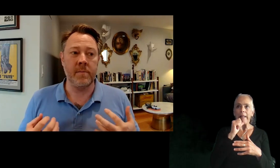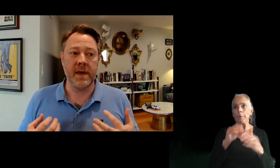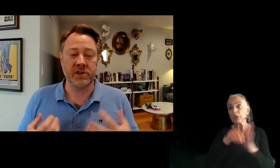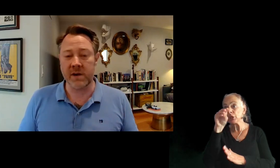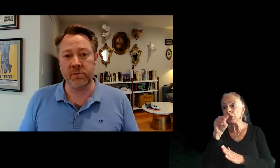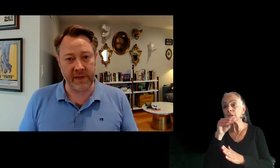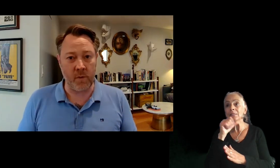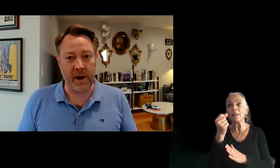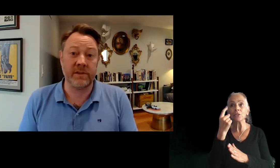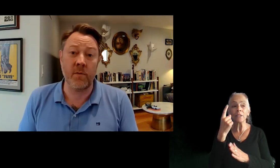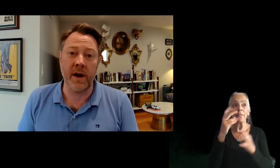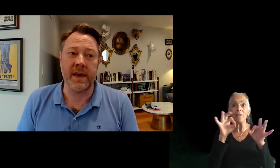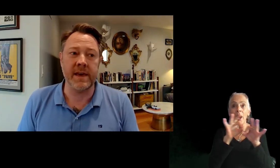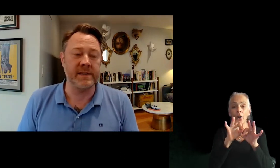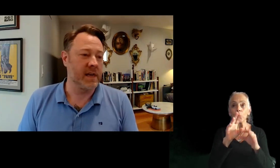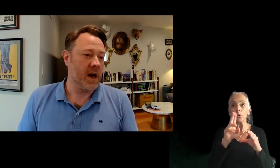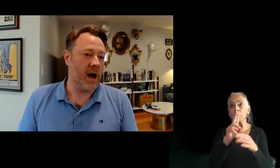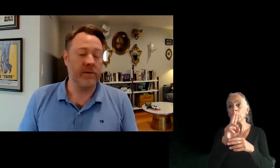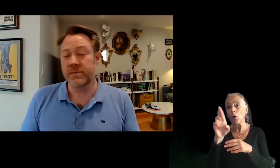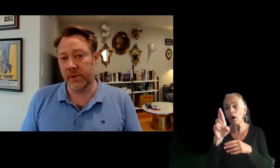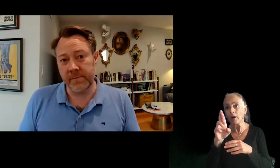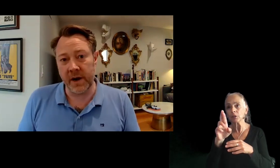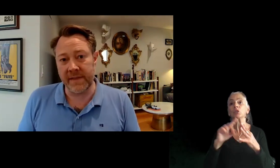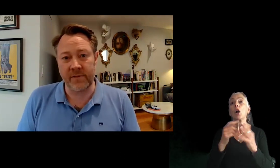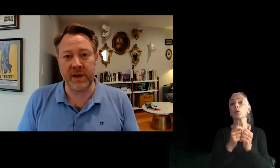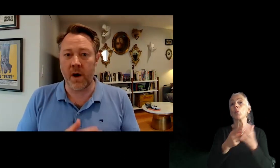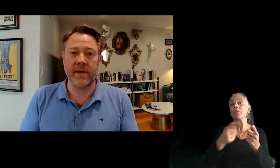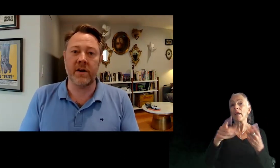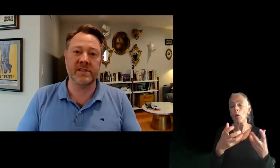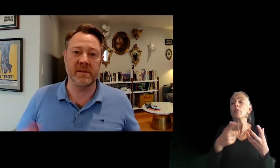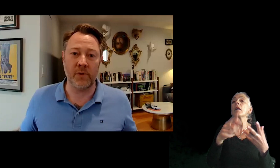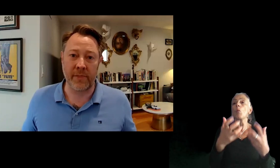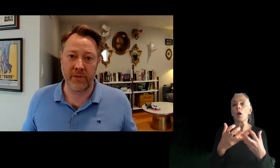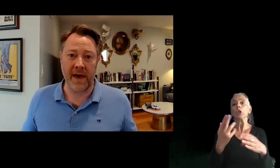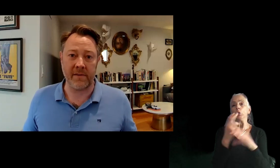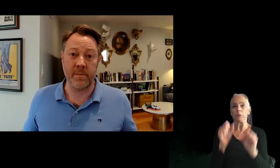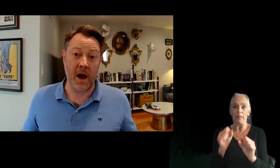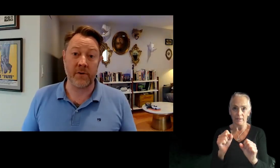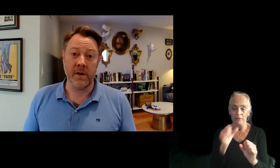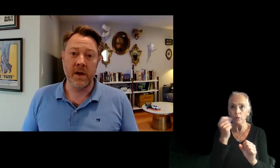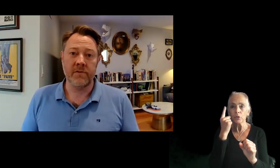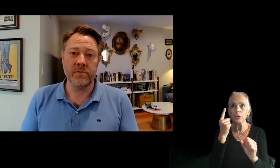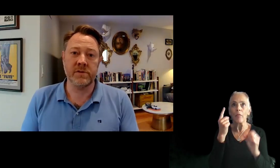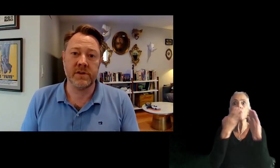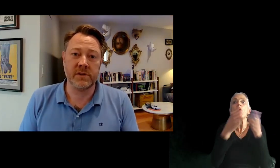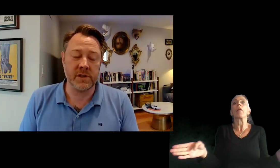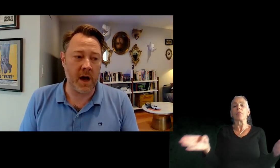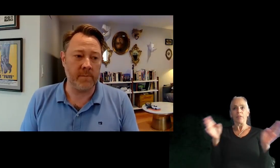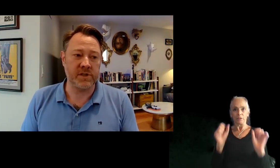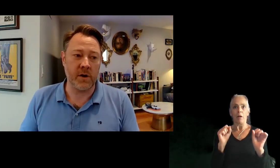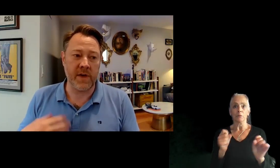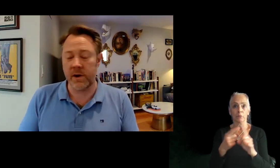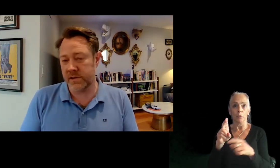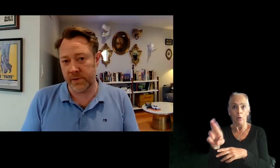um, is starting with what they want. And what they want is, uh, usability, right? That's what they want. They don't understand the breadth that can be offered from user research.